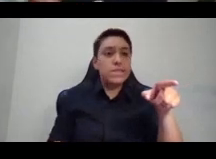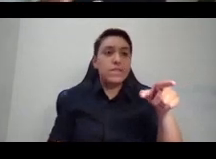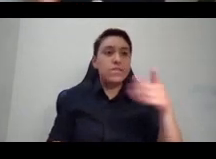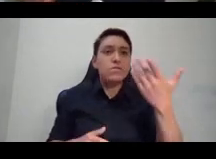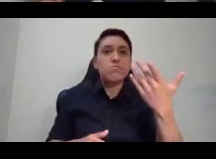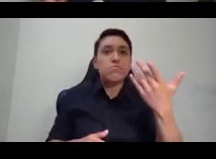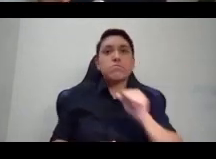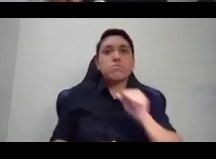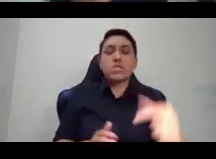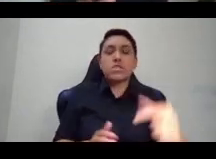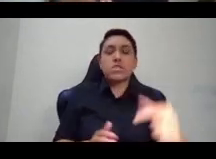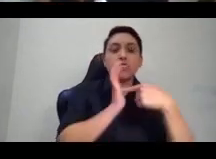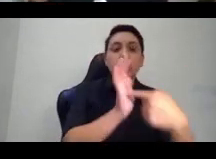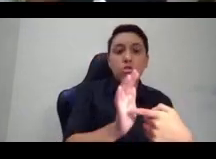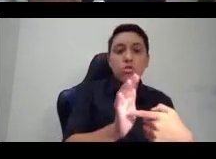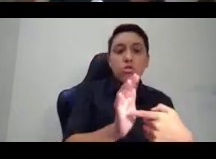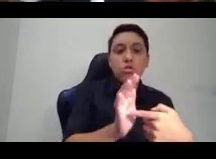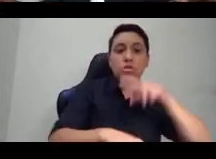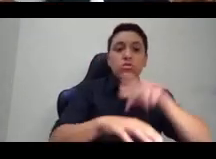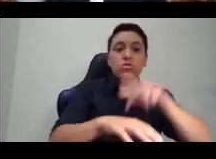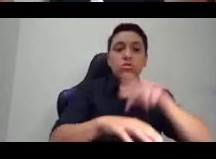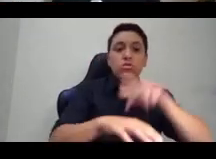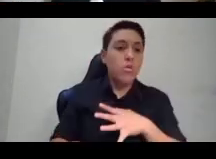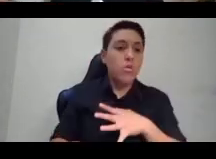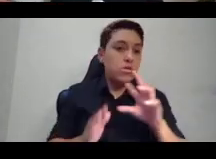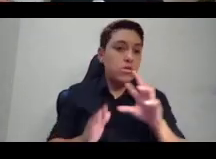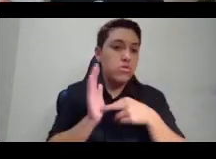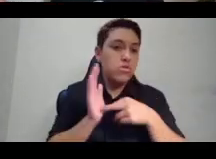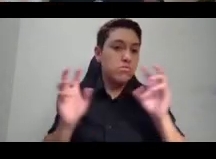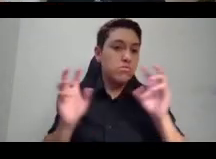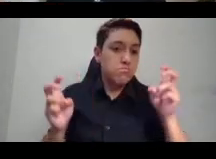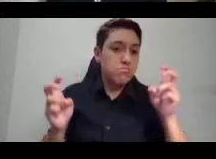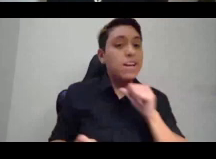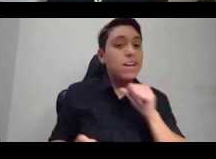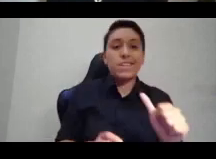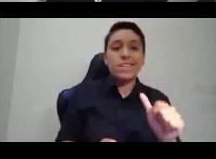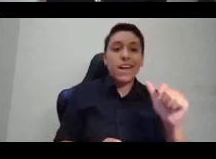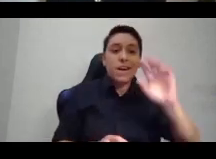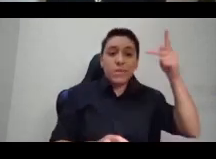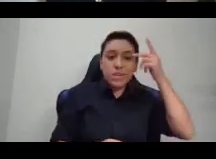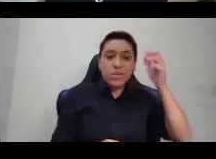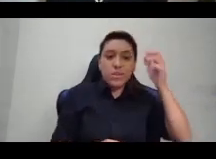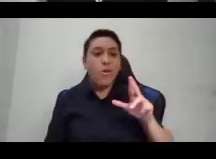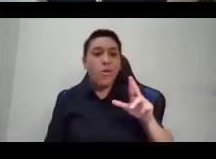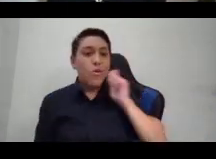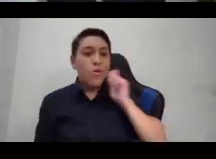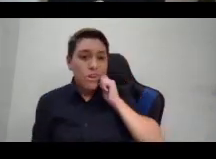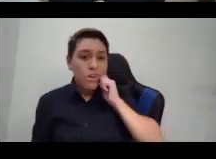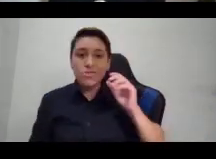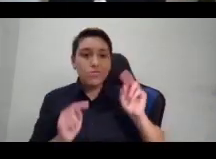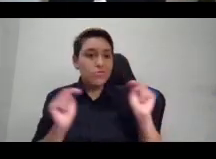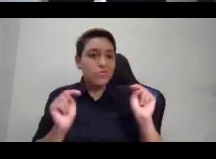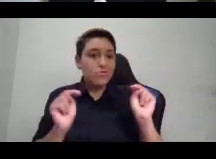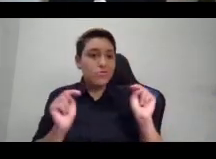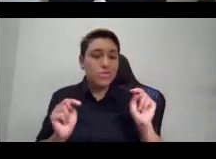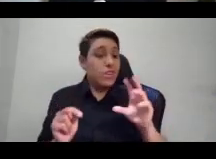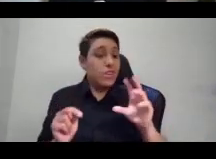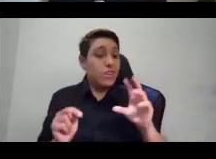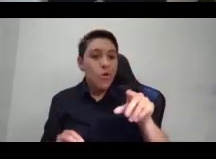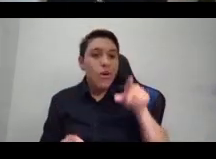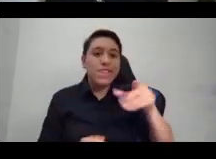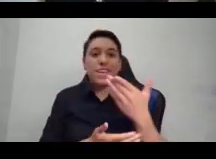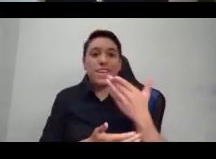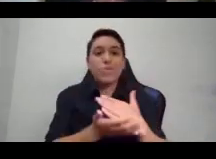were not politically or racially neutral. They were, in fact, the status quo of slavery. The